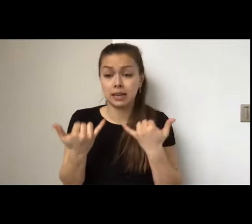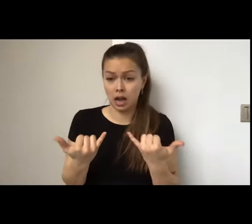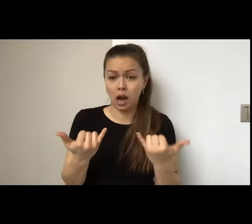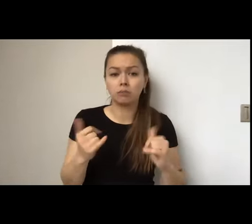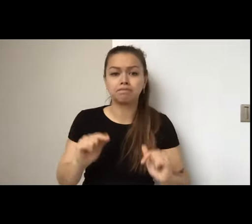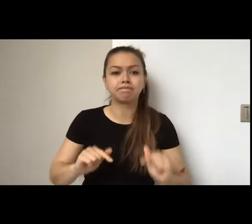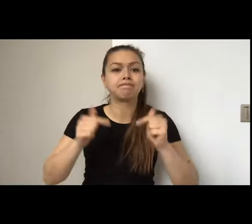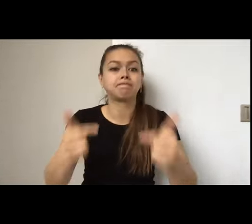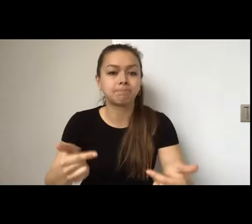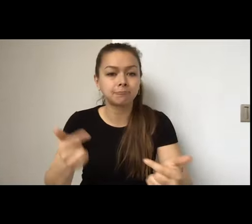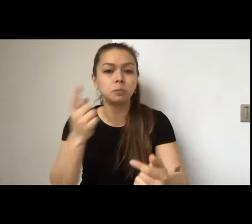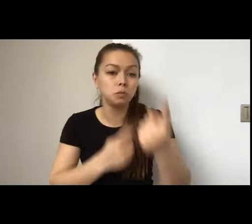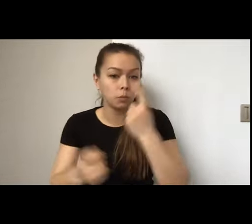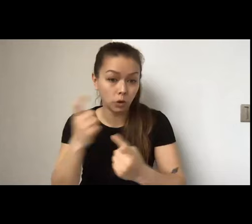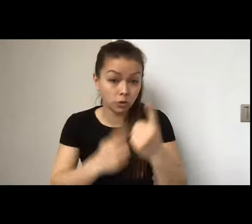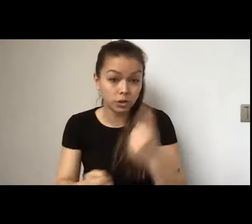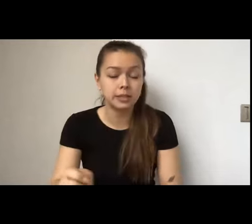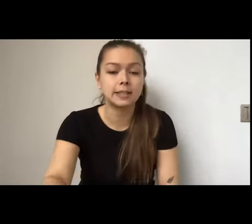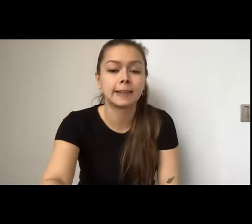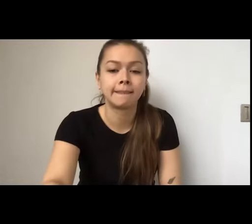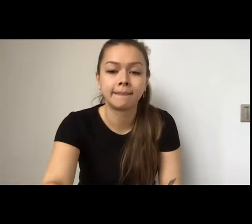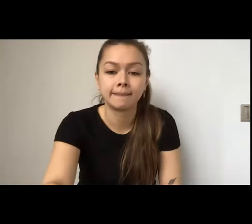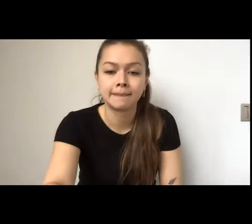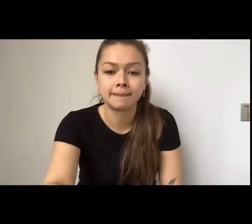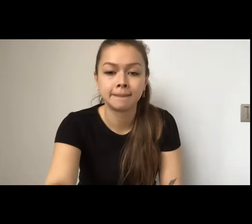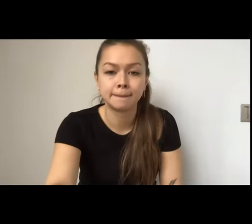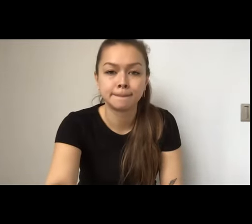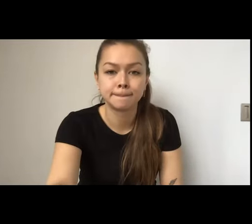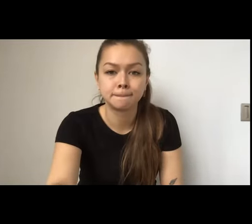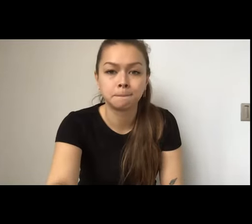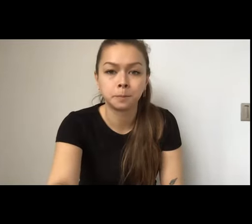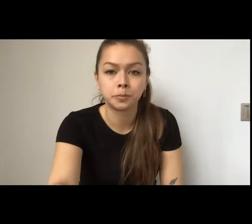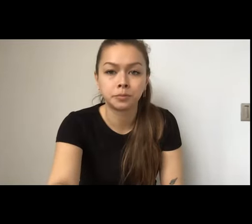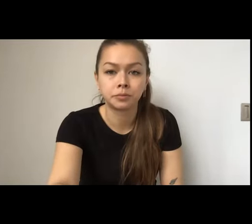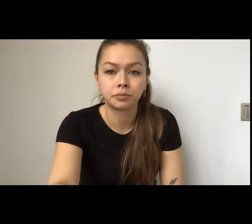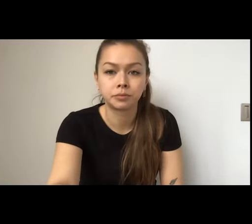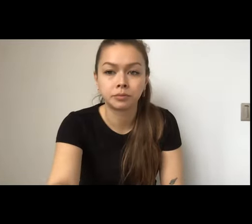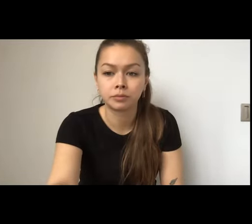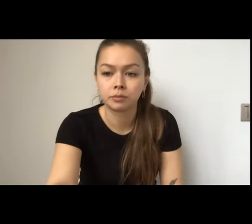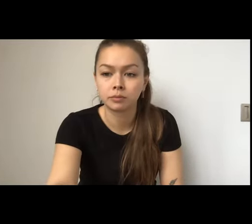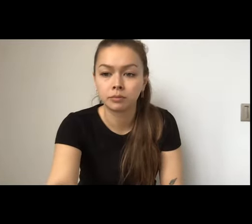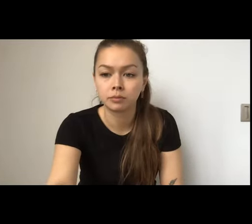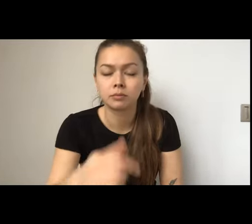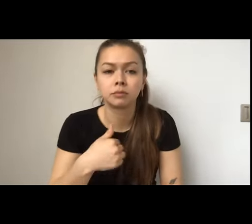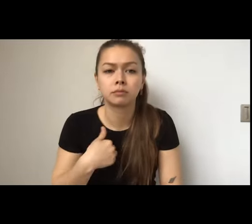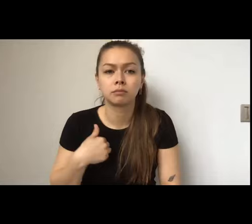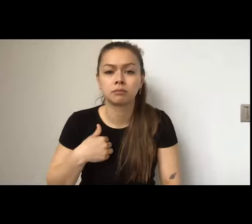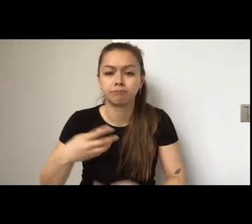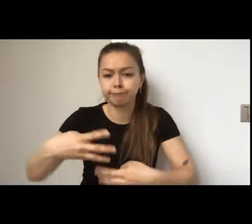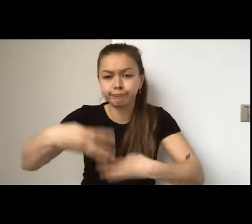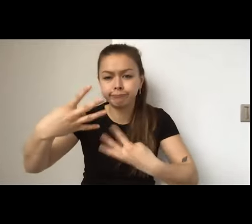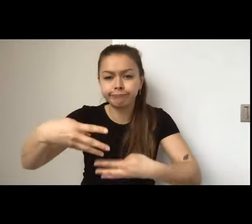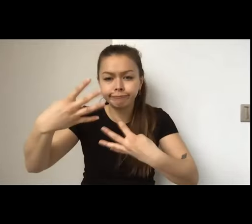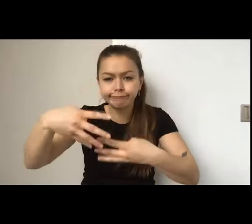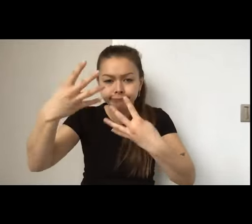jump right into some questions and comments. I'm going to go back to the beginning of the comment reel and see if